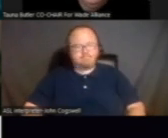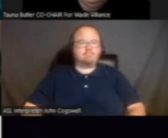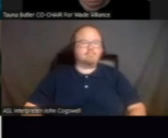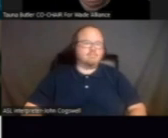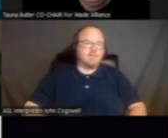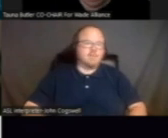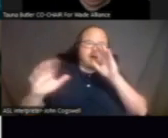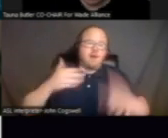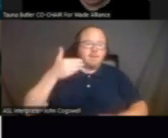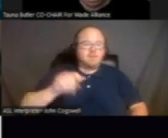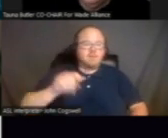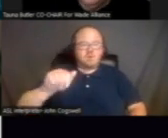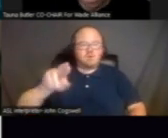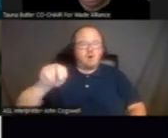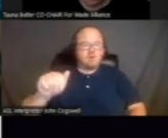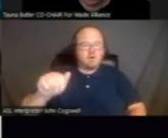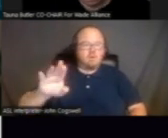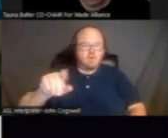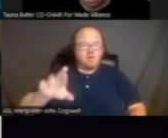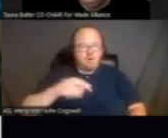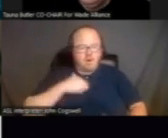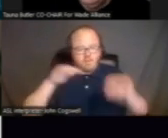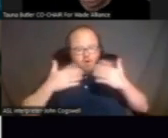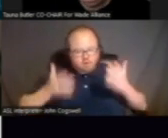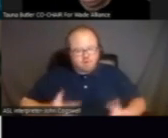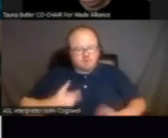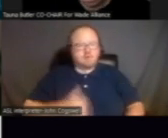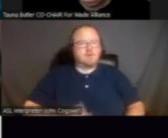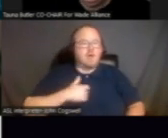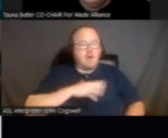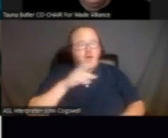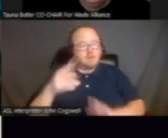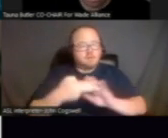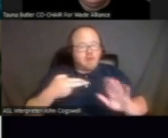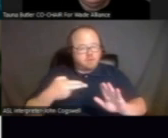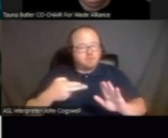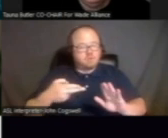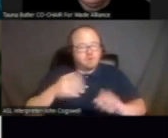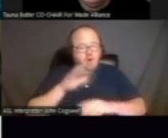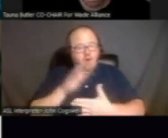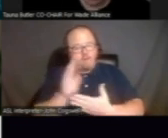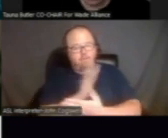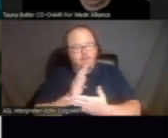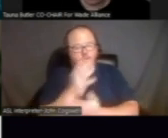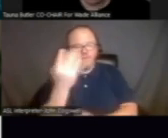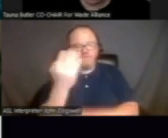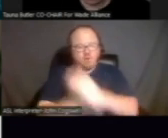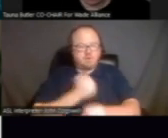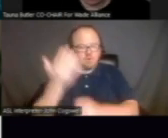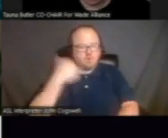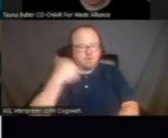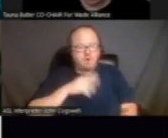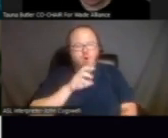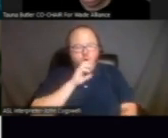Hi, my name is Tana Butler. I am autistic. I was diagnosed as being on the spectrum 14 years ago when I was